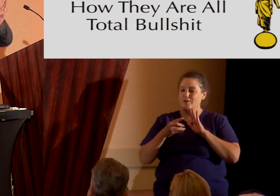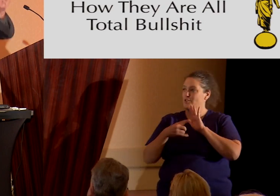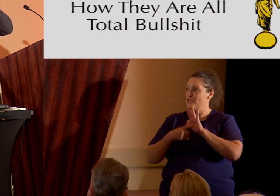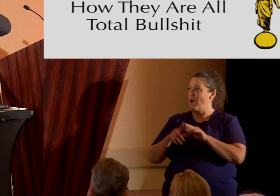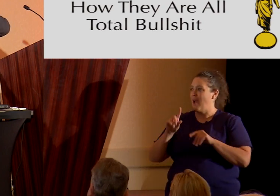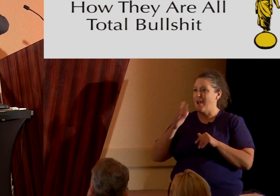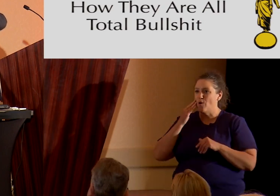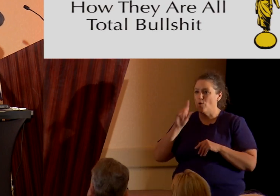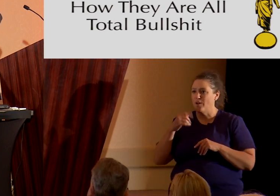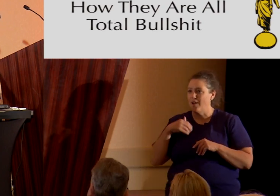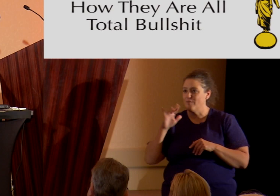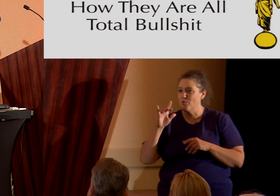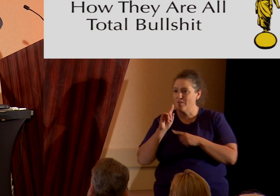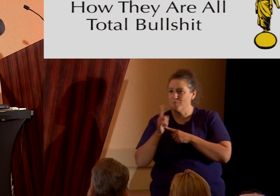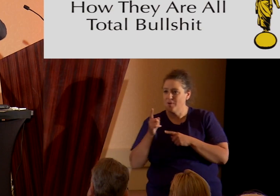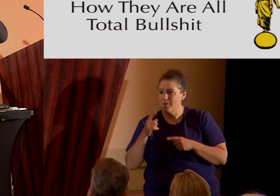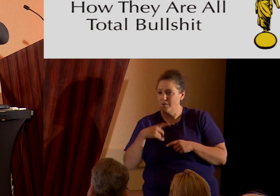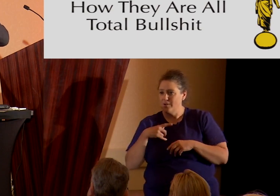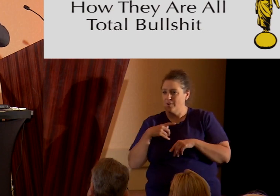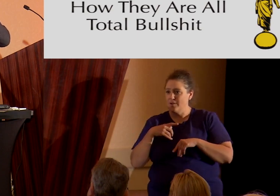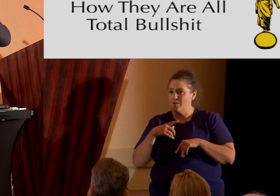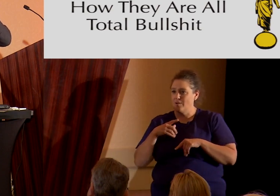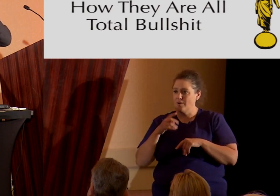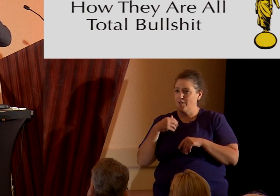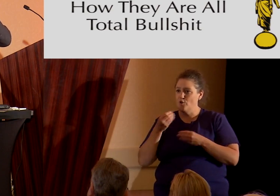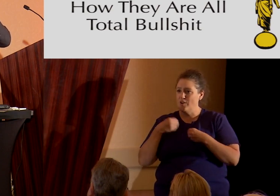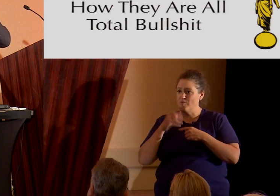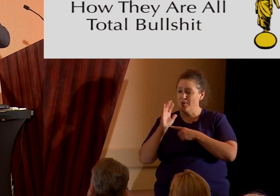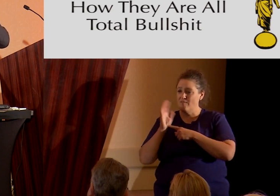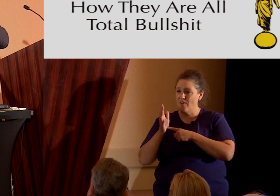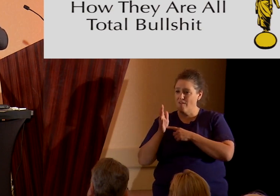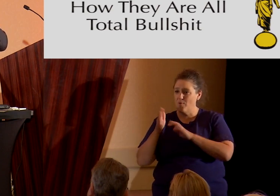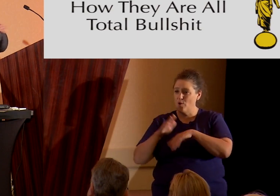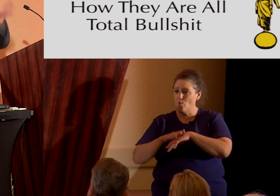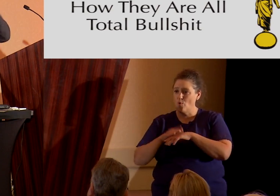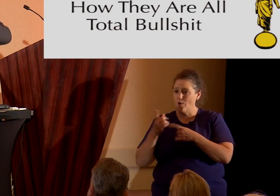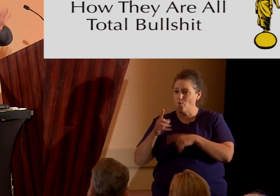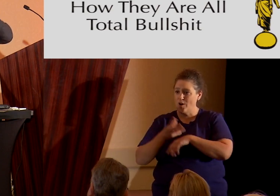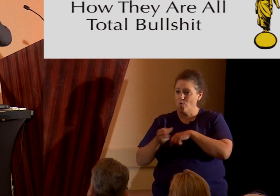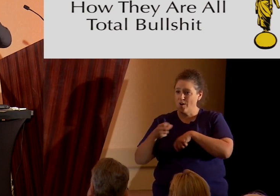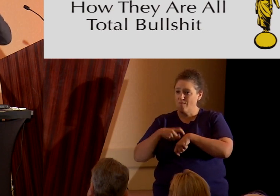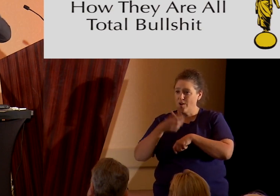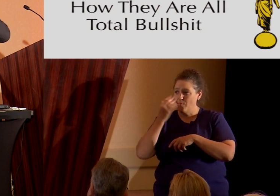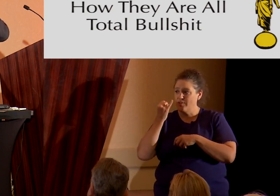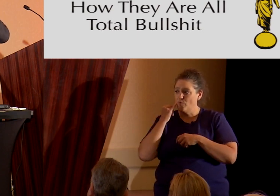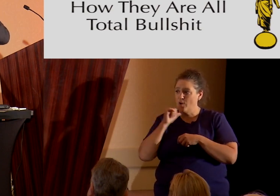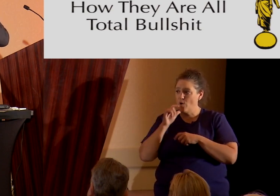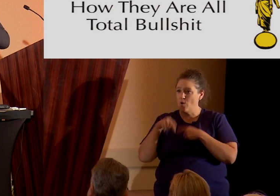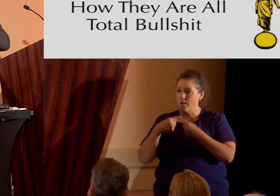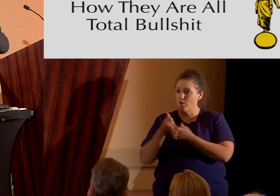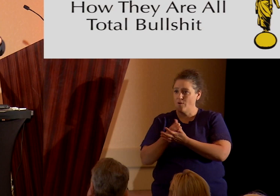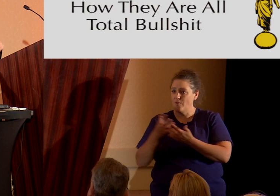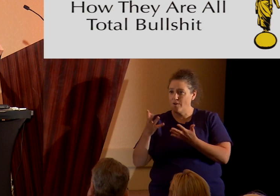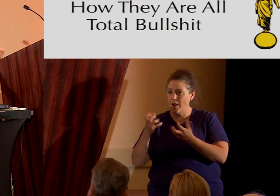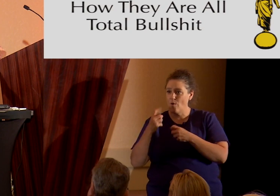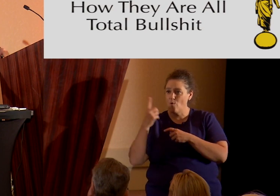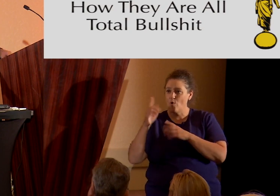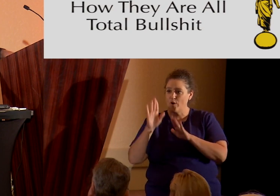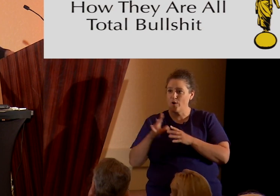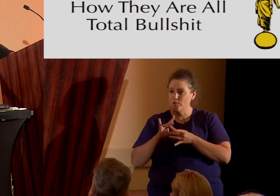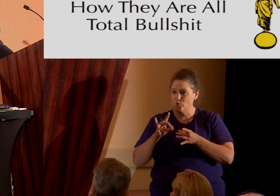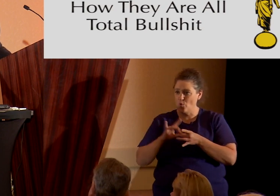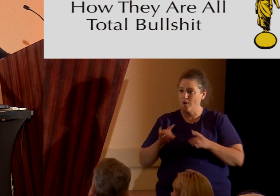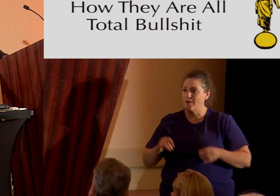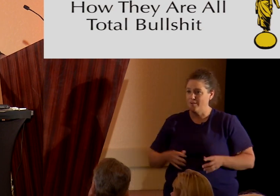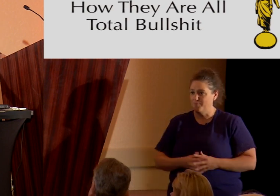got 25 minutes. Can somebody give me a five-minute warning when we start running out of time? Because if we don't get to everything, I want to at get one great story in.